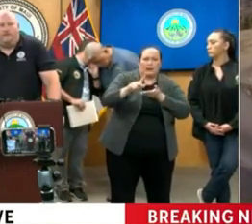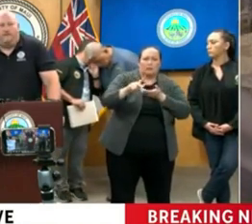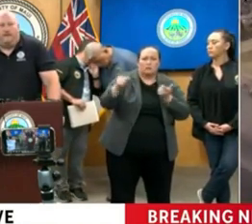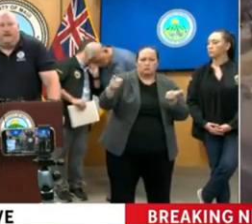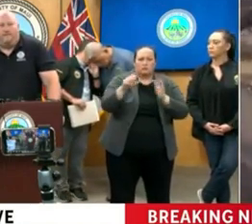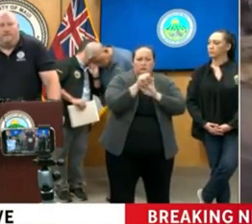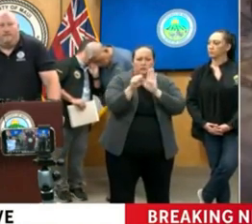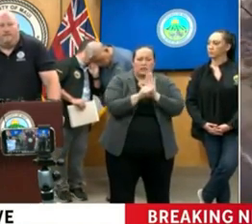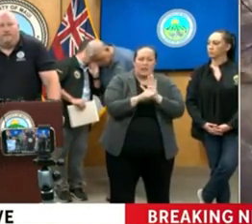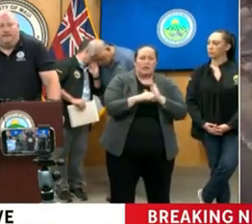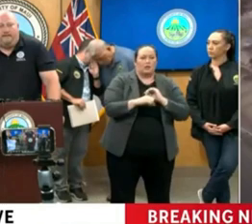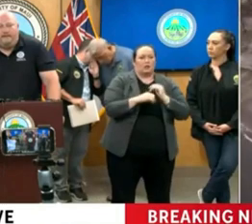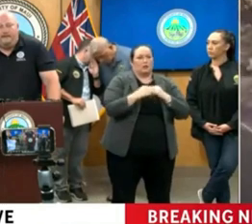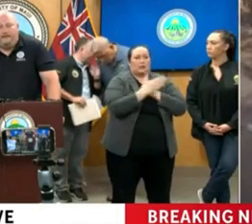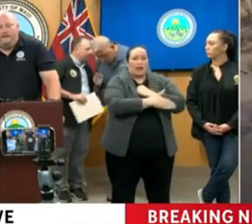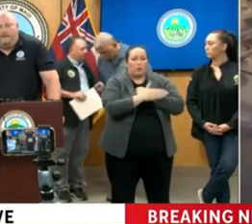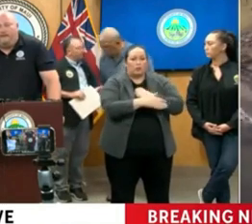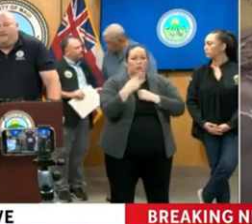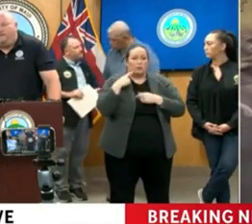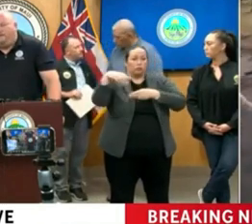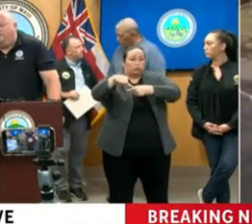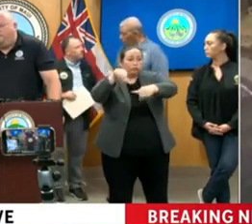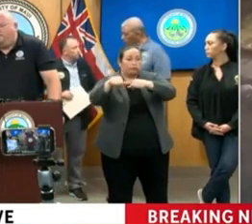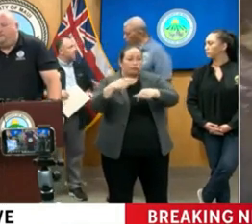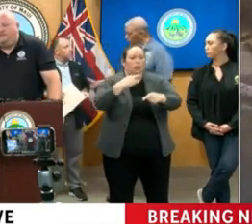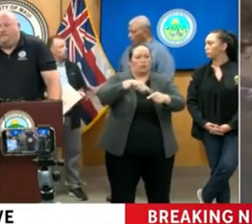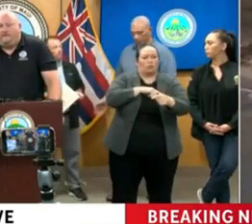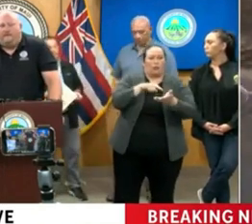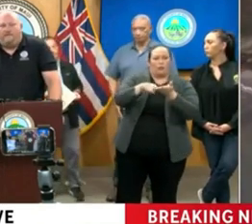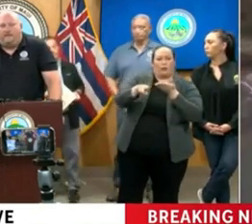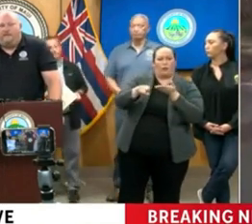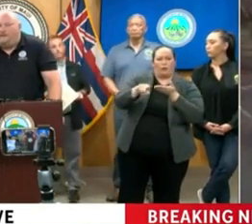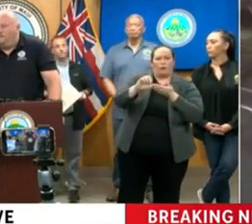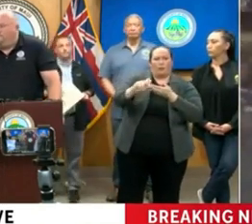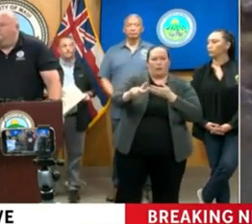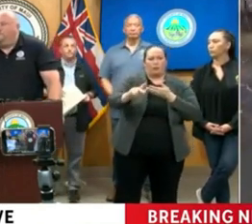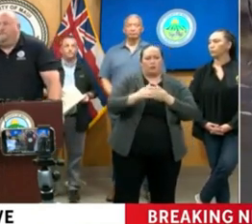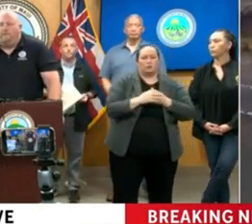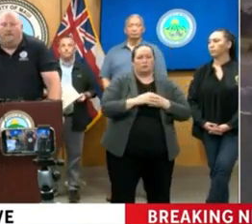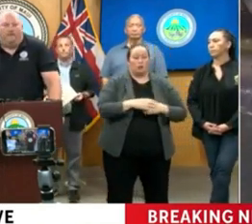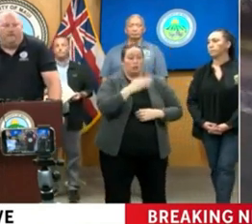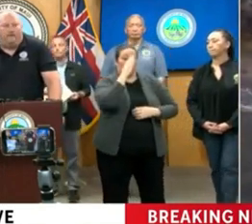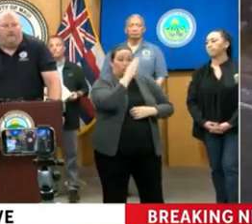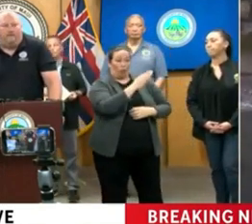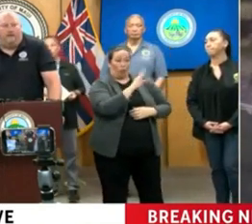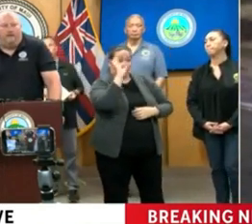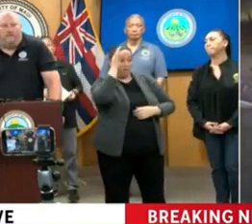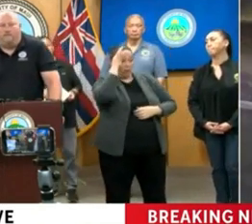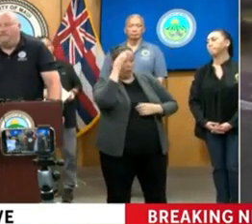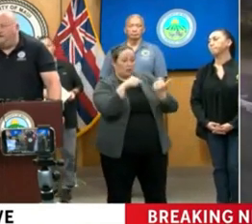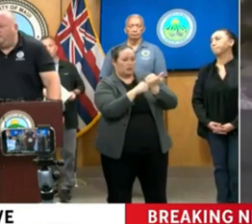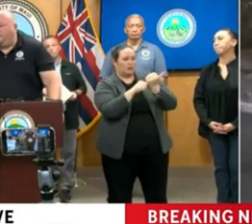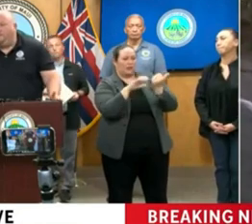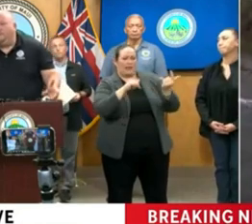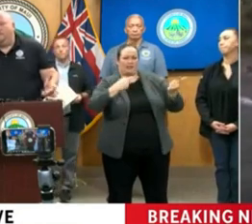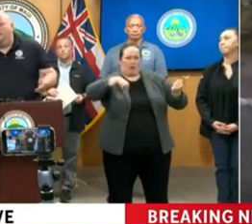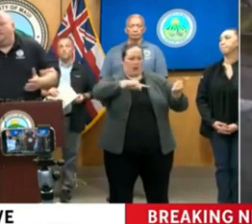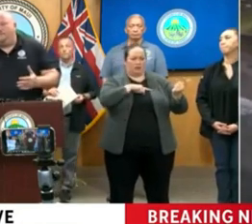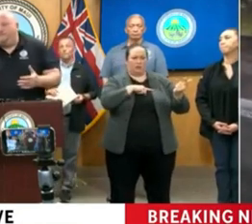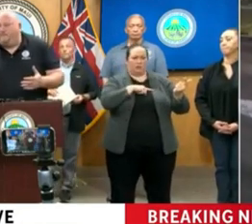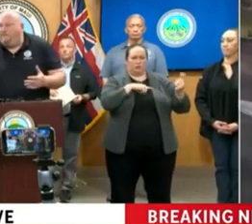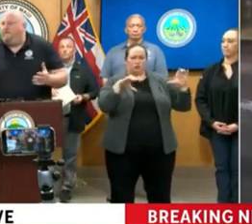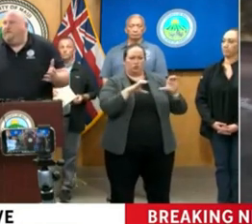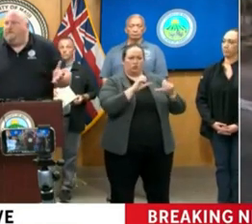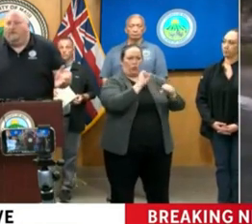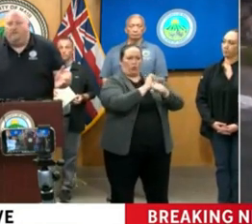costs. That also could happen pretty quickly. The direct federal assistance I talked about is us doing the work. So when we talk about the debris